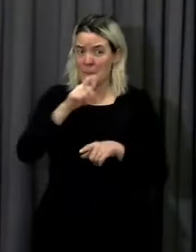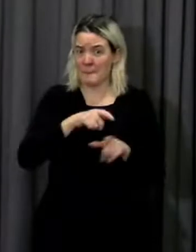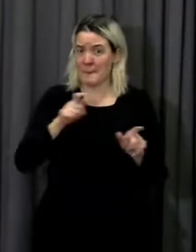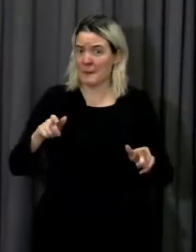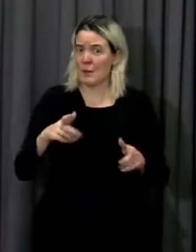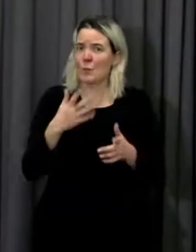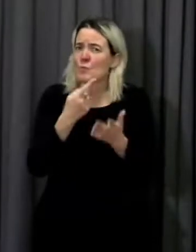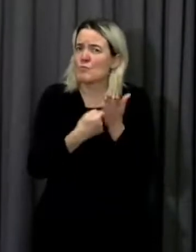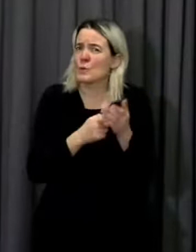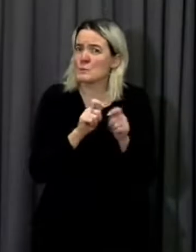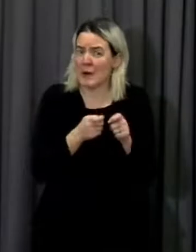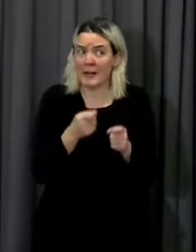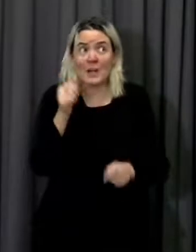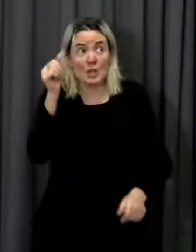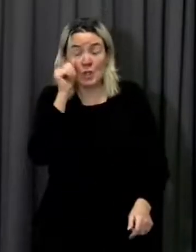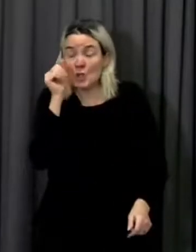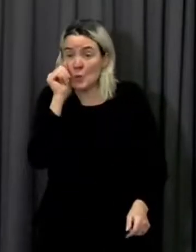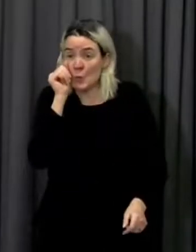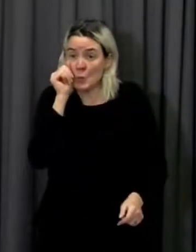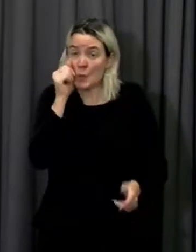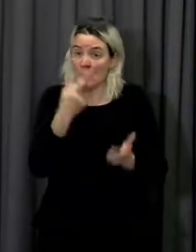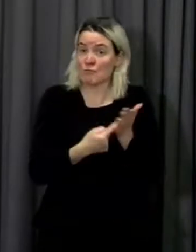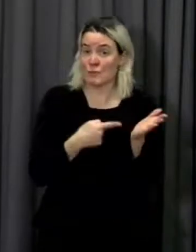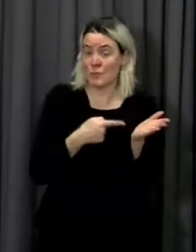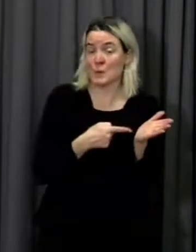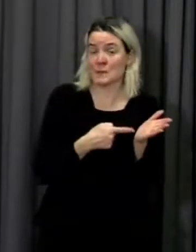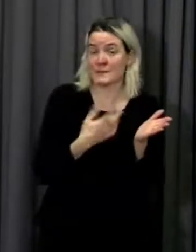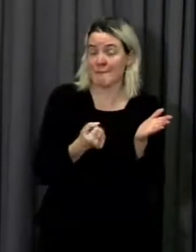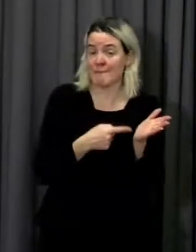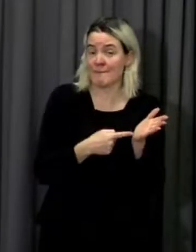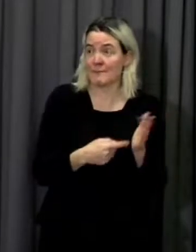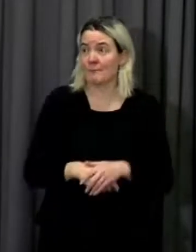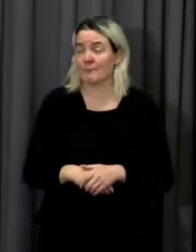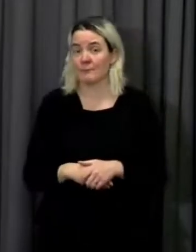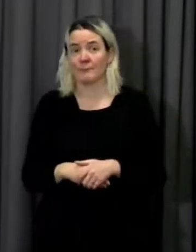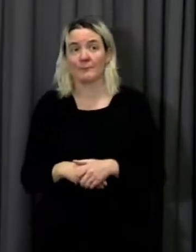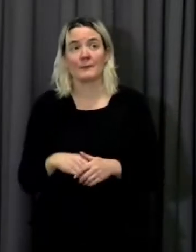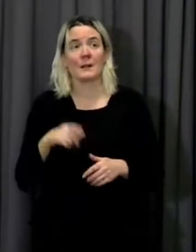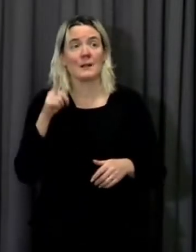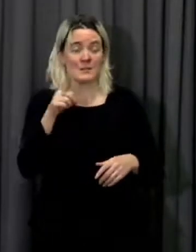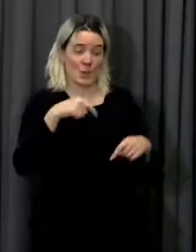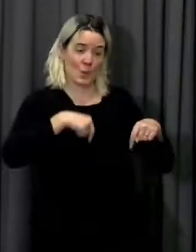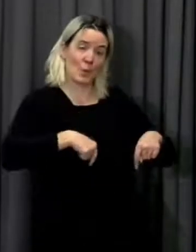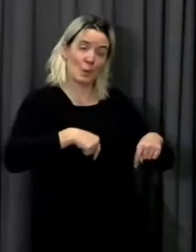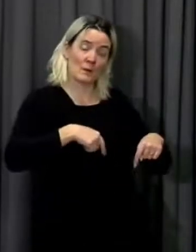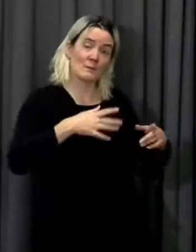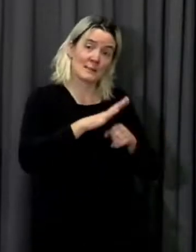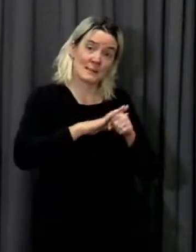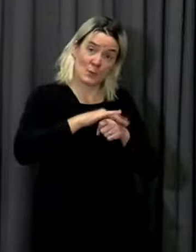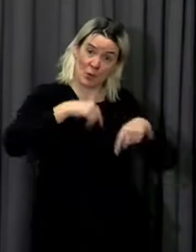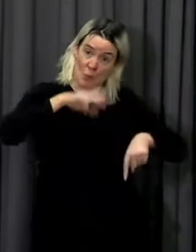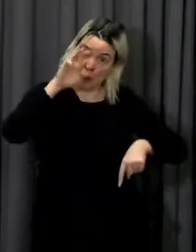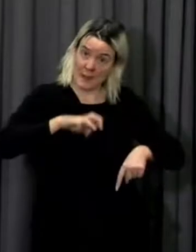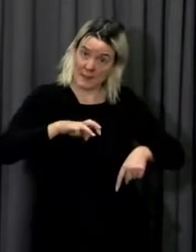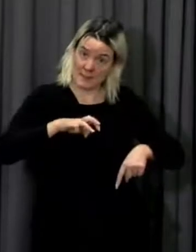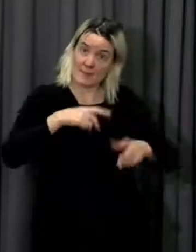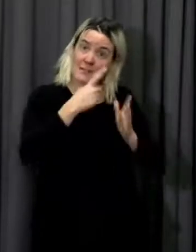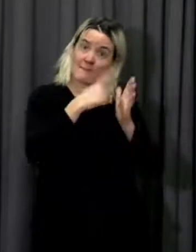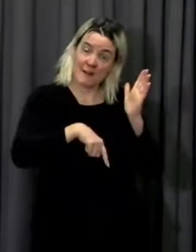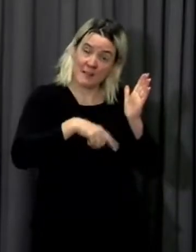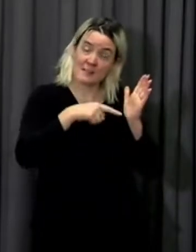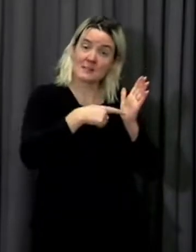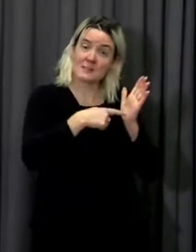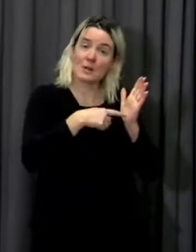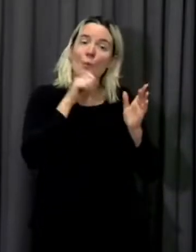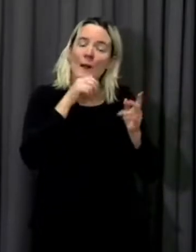Well the situation in Wales in relation to fines is that they increase every time you break them and so that is something and they can actually go